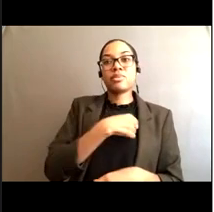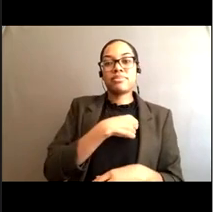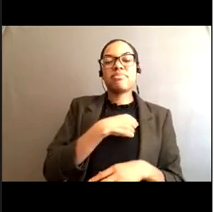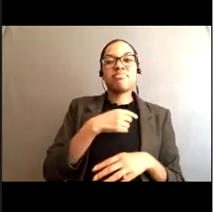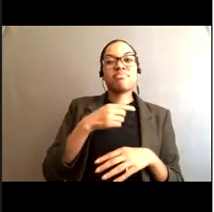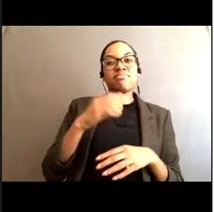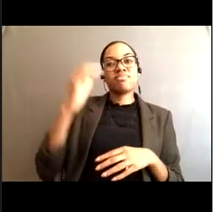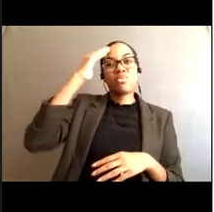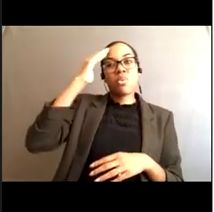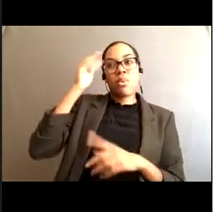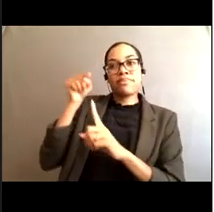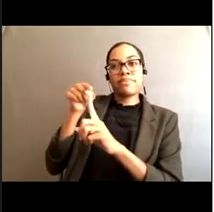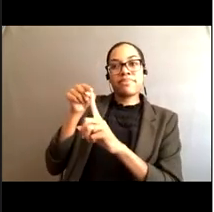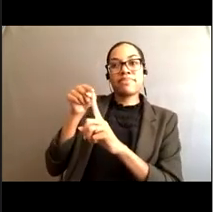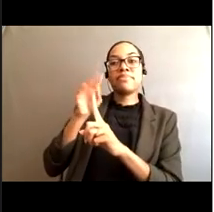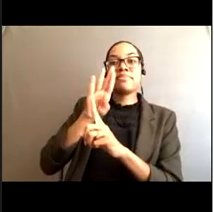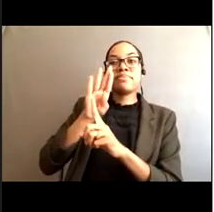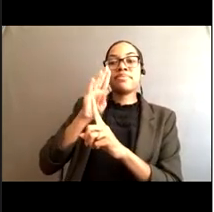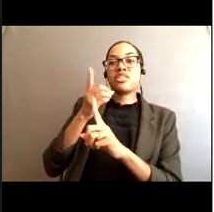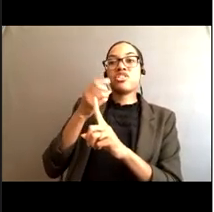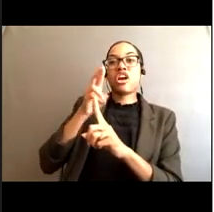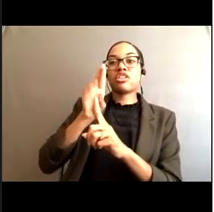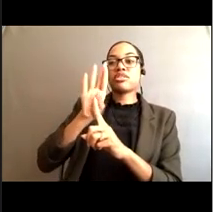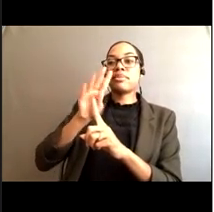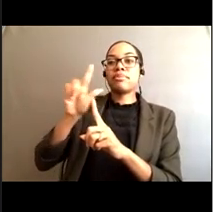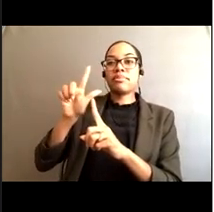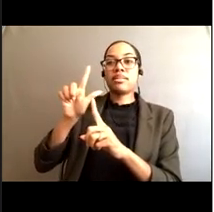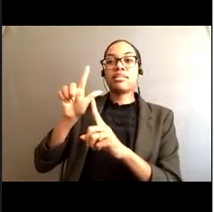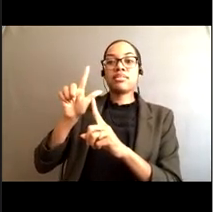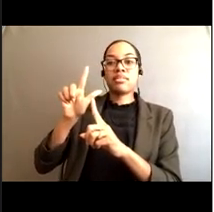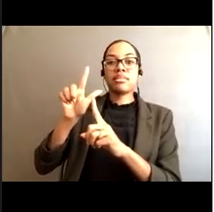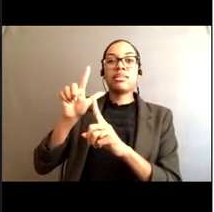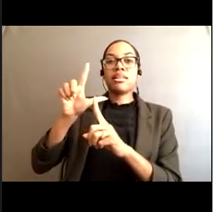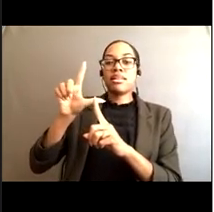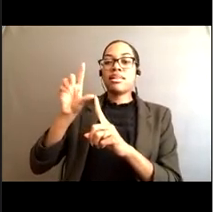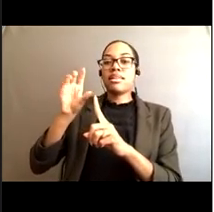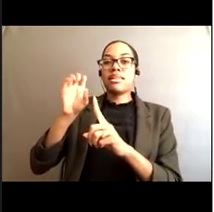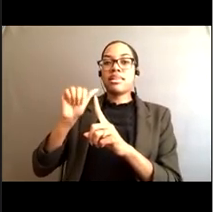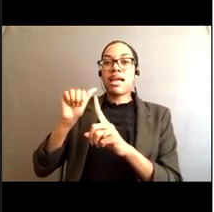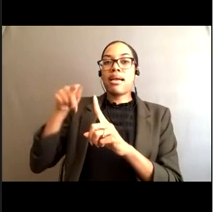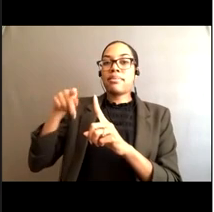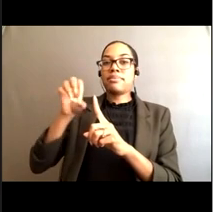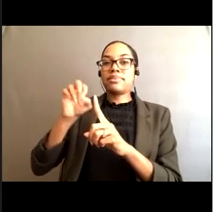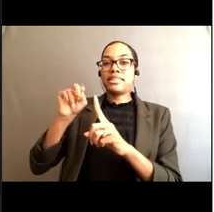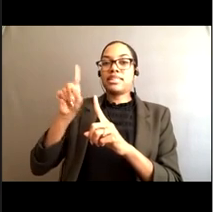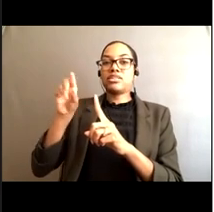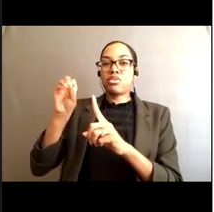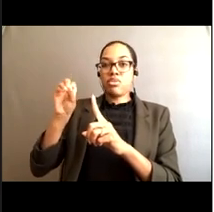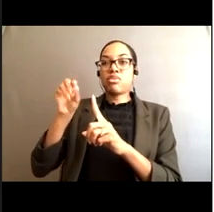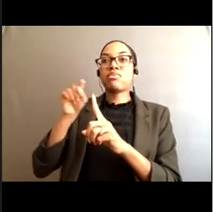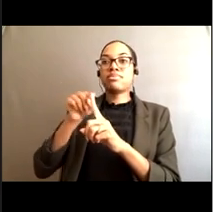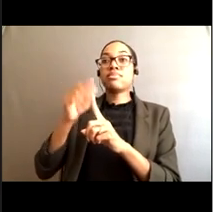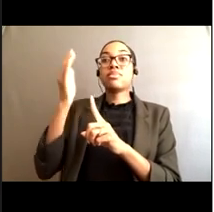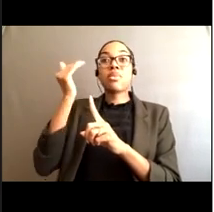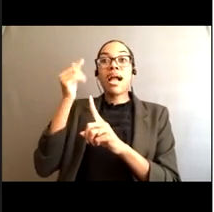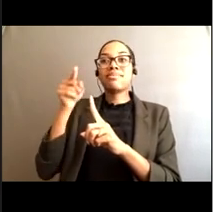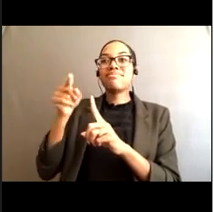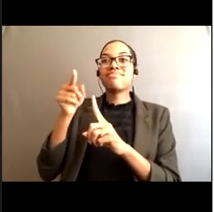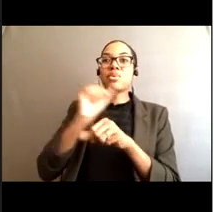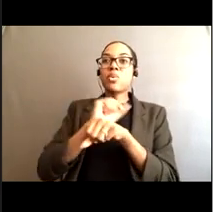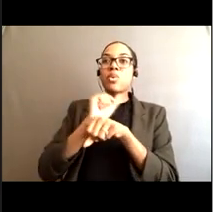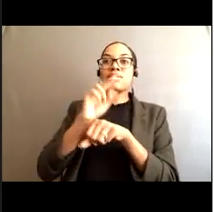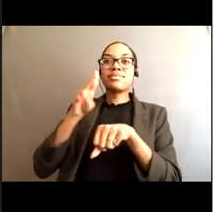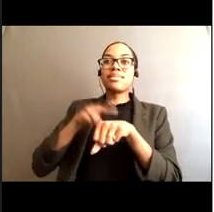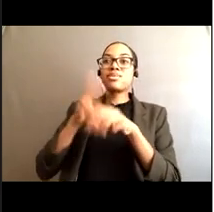unfortunately didn't make it. So none of us are immune to rip currents. And so Lorenzo is a perfect